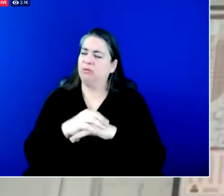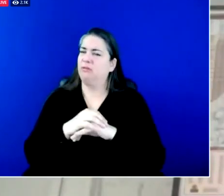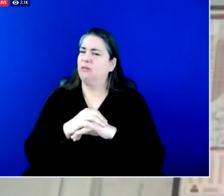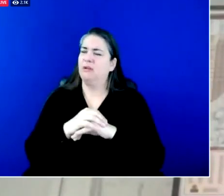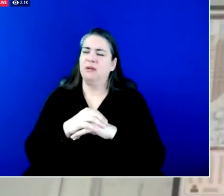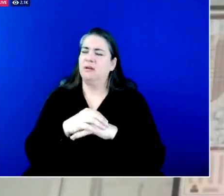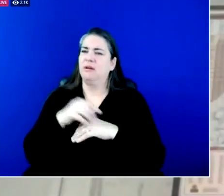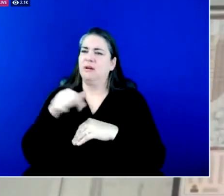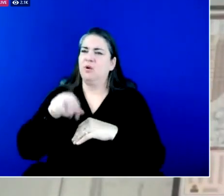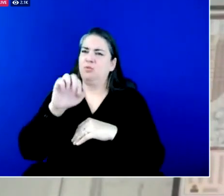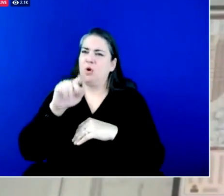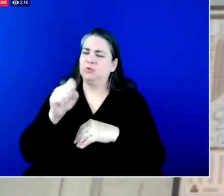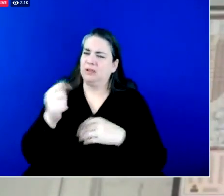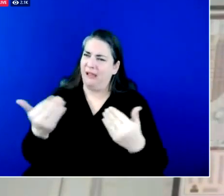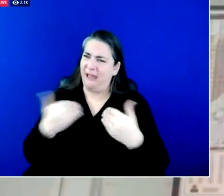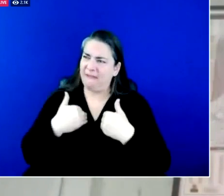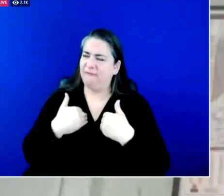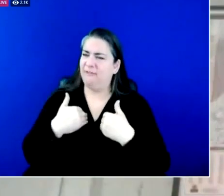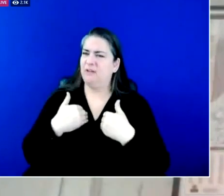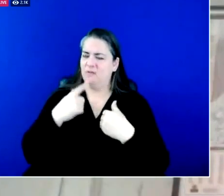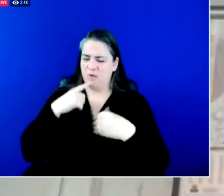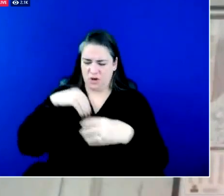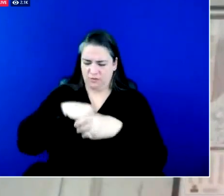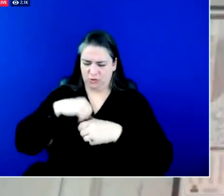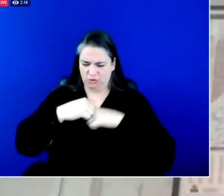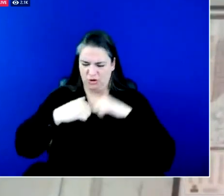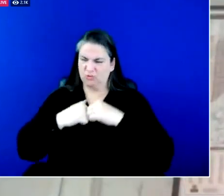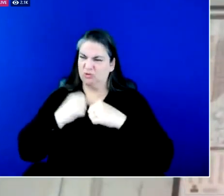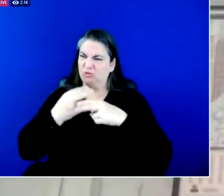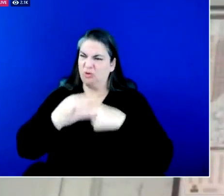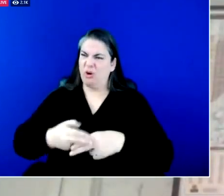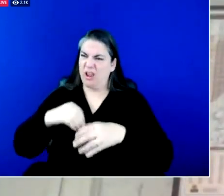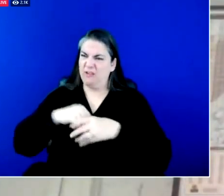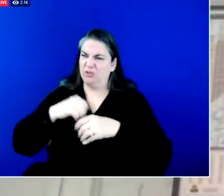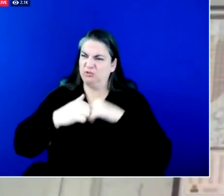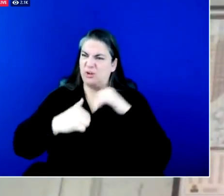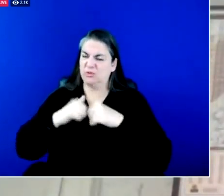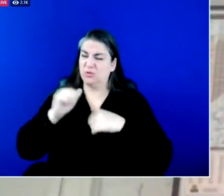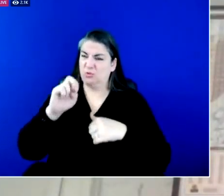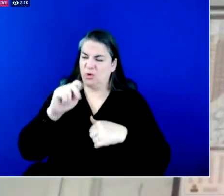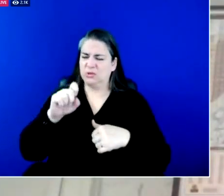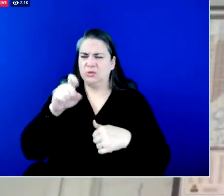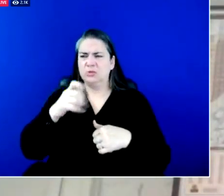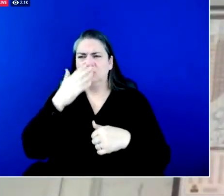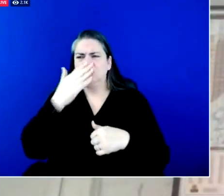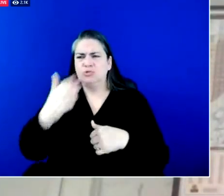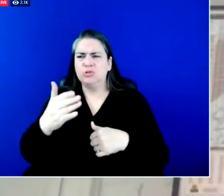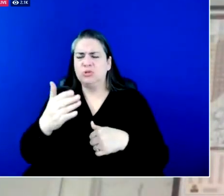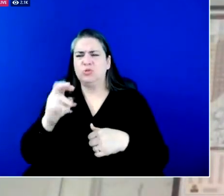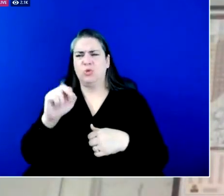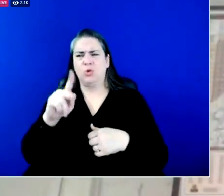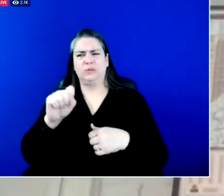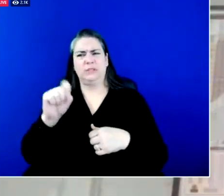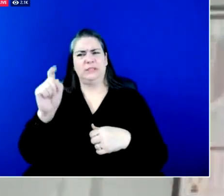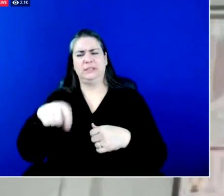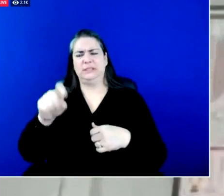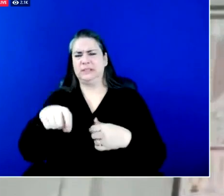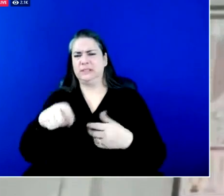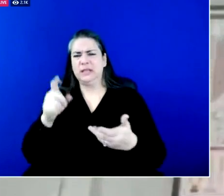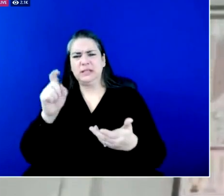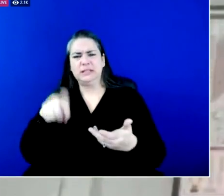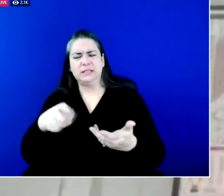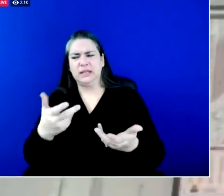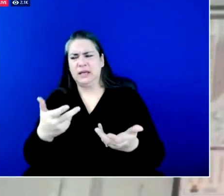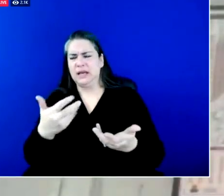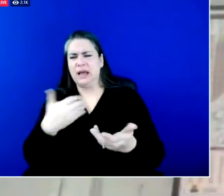having roads that are that are in good shape and that are available for